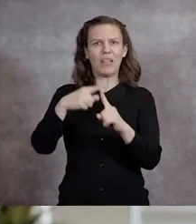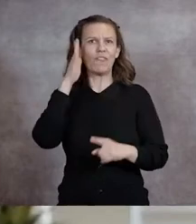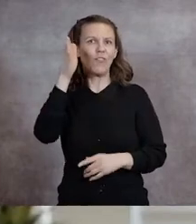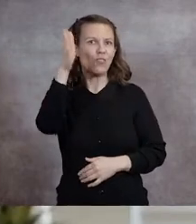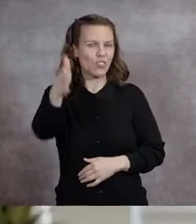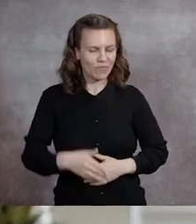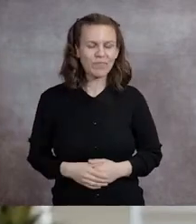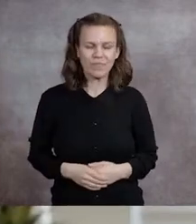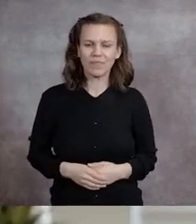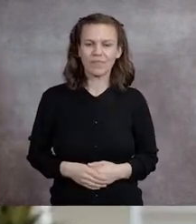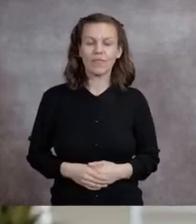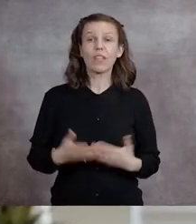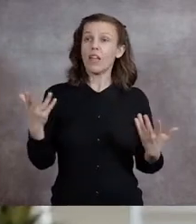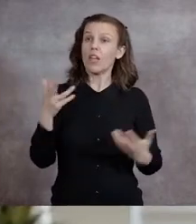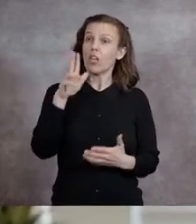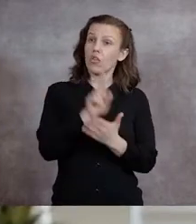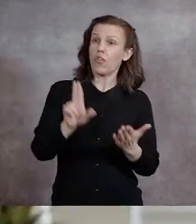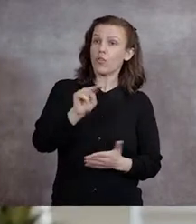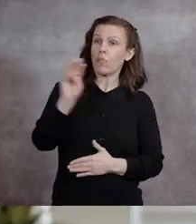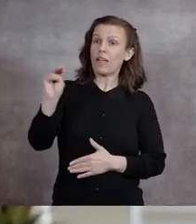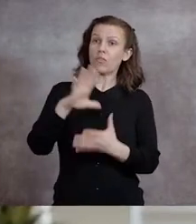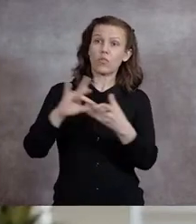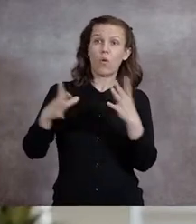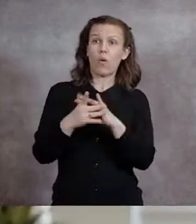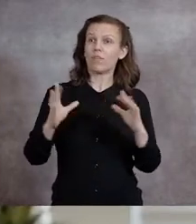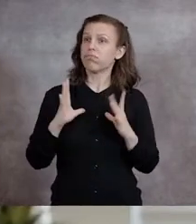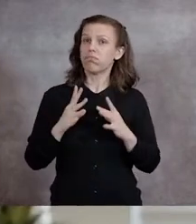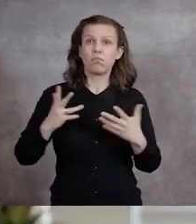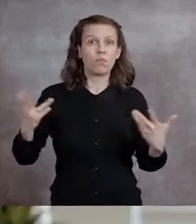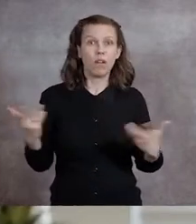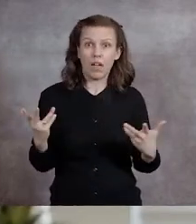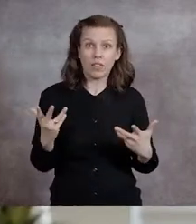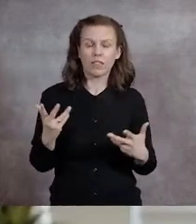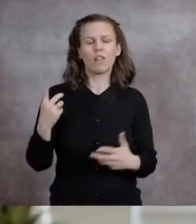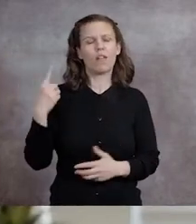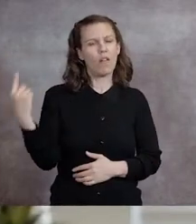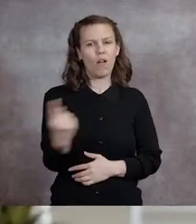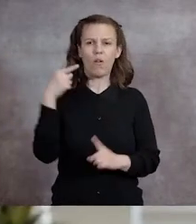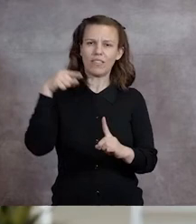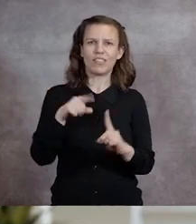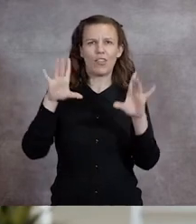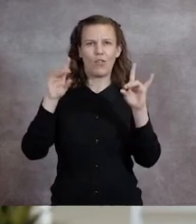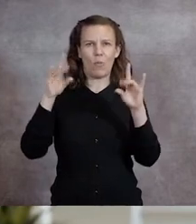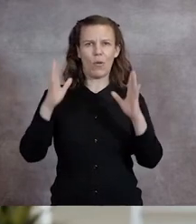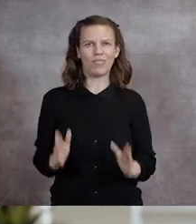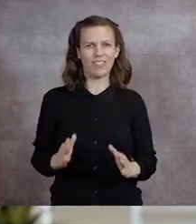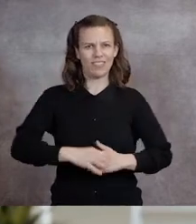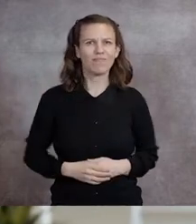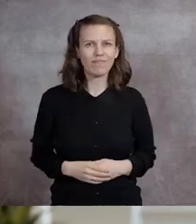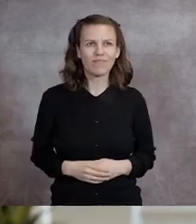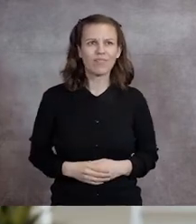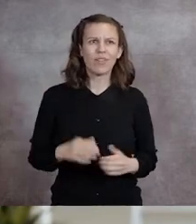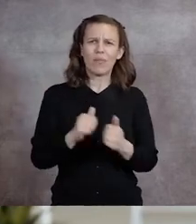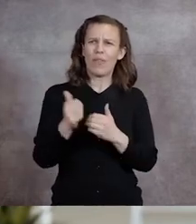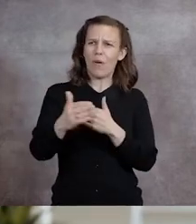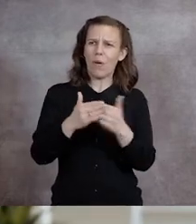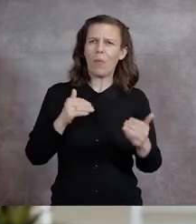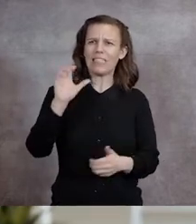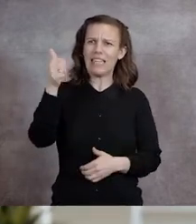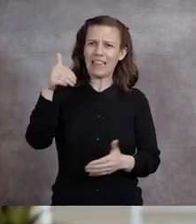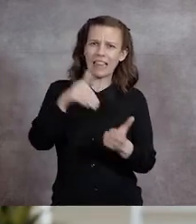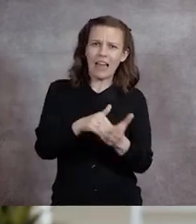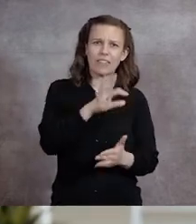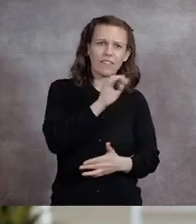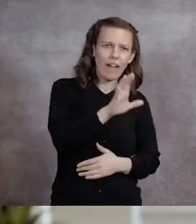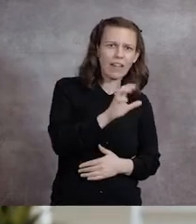What makes the University of New Mexico's story truly great, however, will always be its Lobos. With nearly